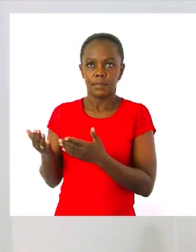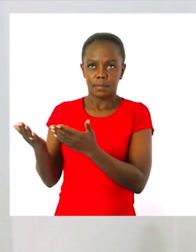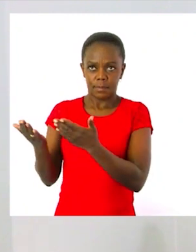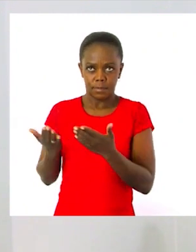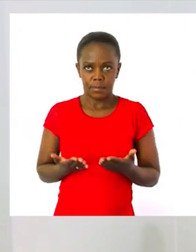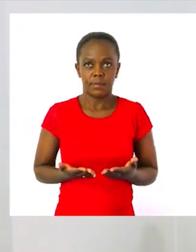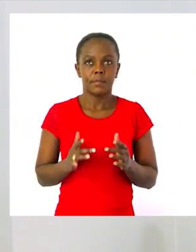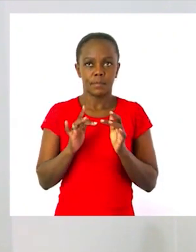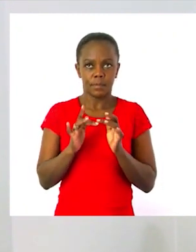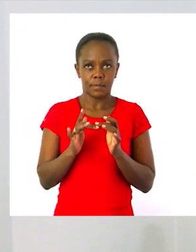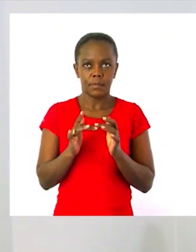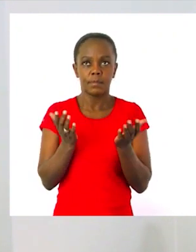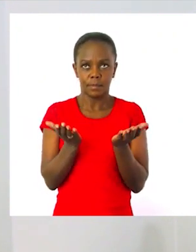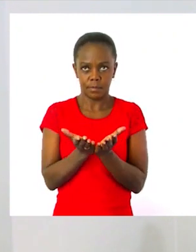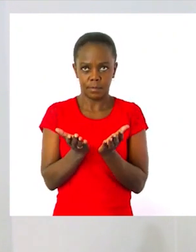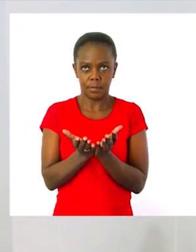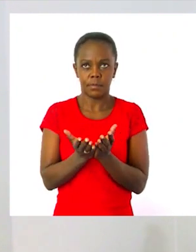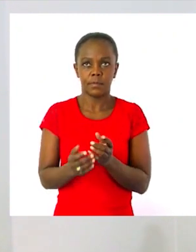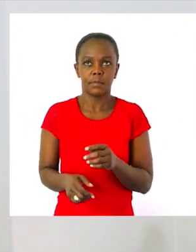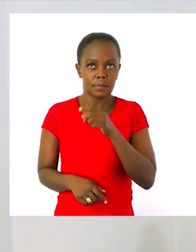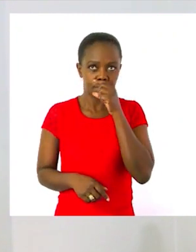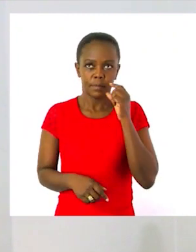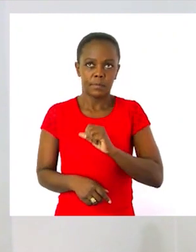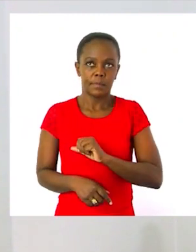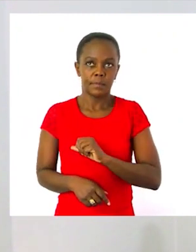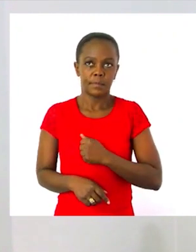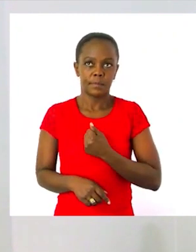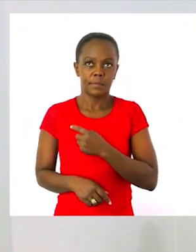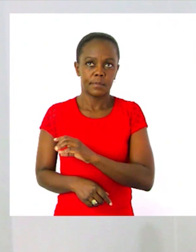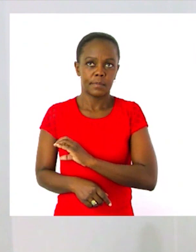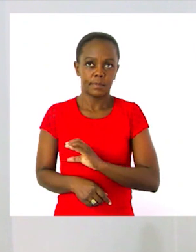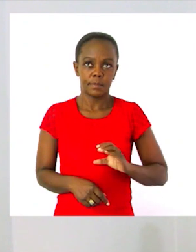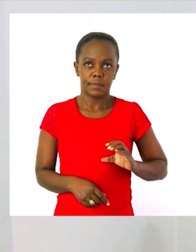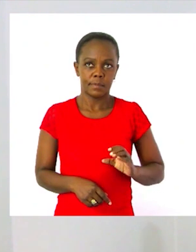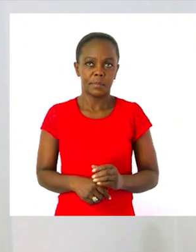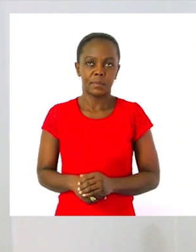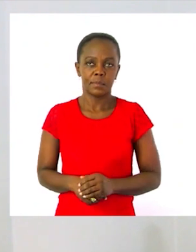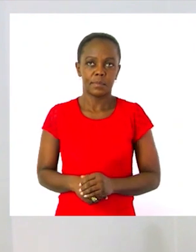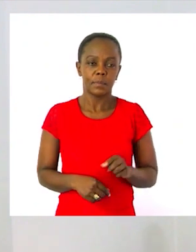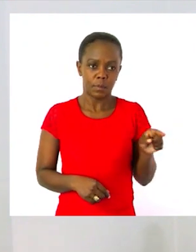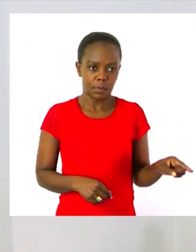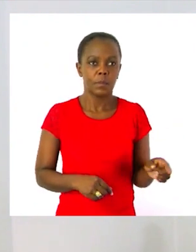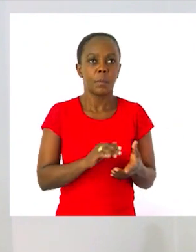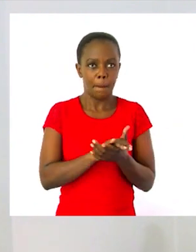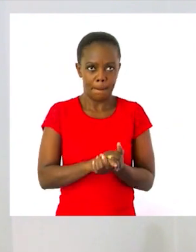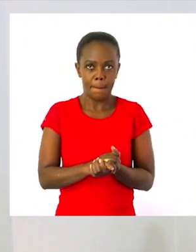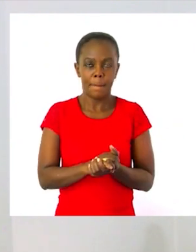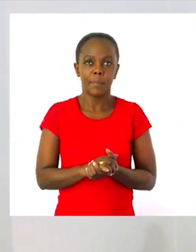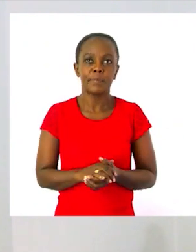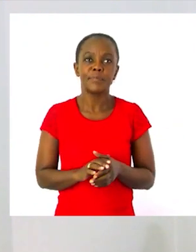Welcome to MyZone Online School. My name is Sister Louisa. I'm not here alone. I'm here with my friend.